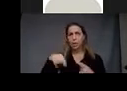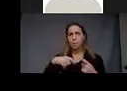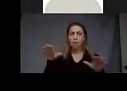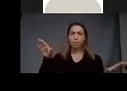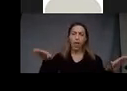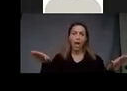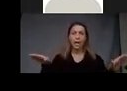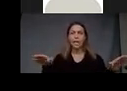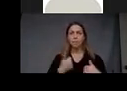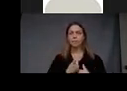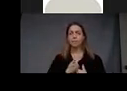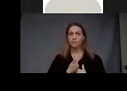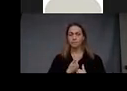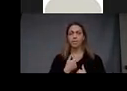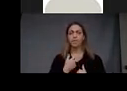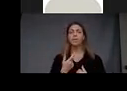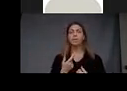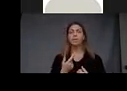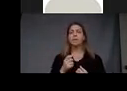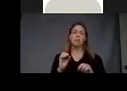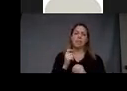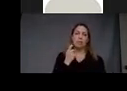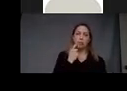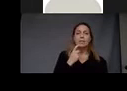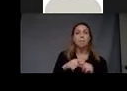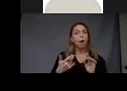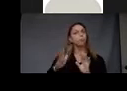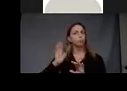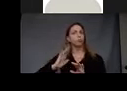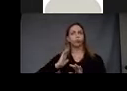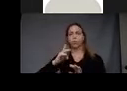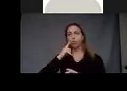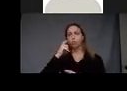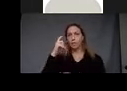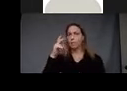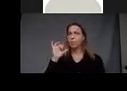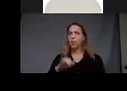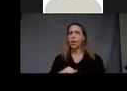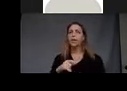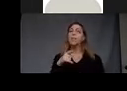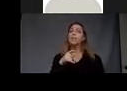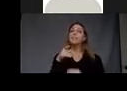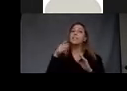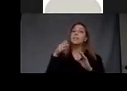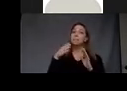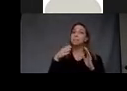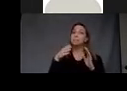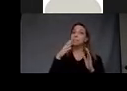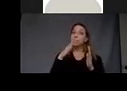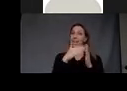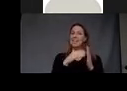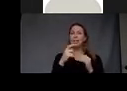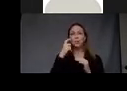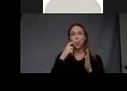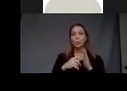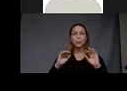lately. But in this painting, the person flying is free of gravity,